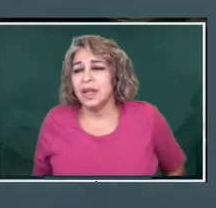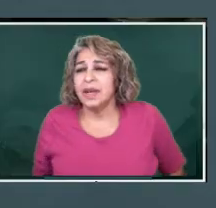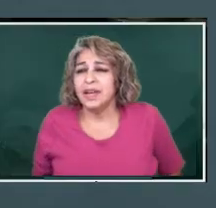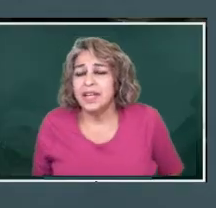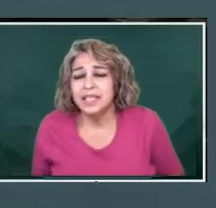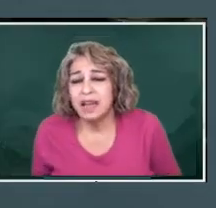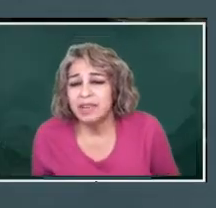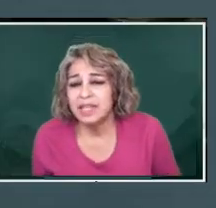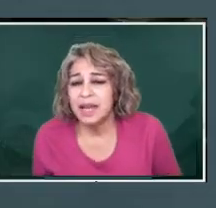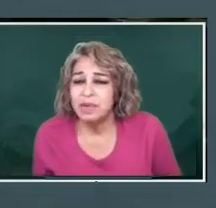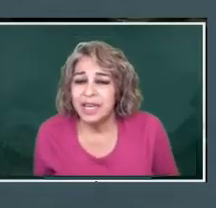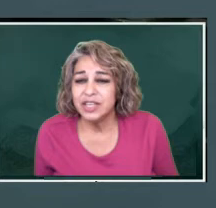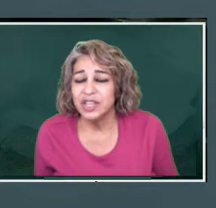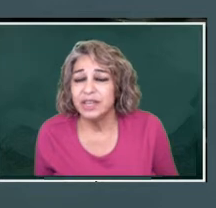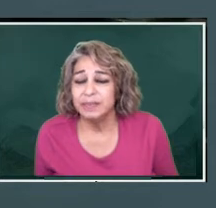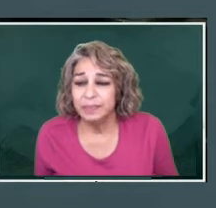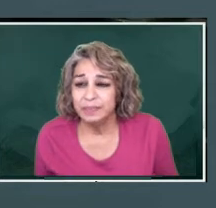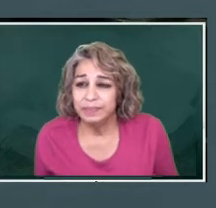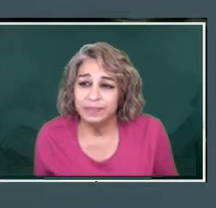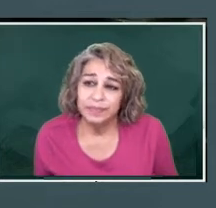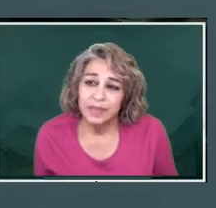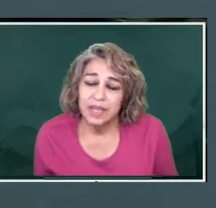And it does have contamination.